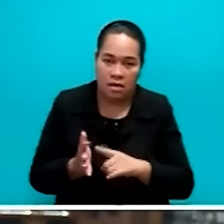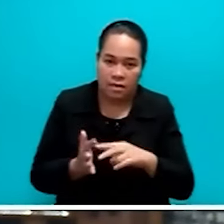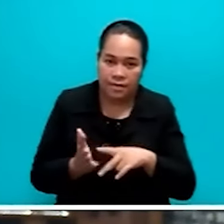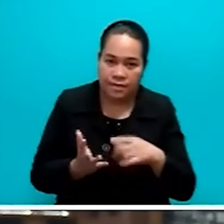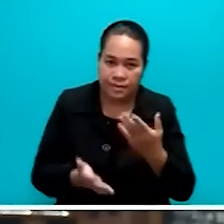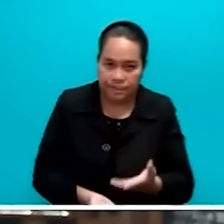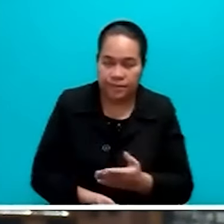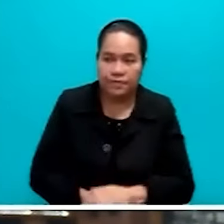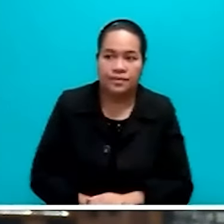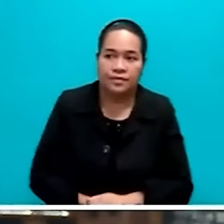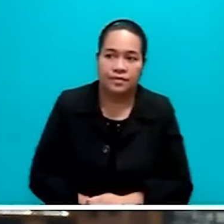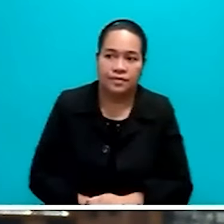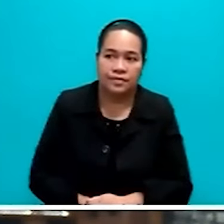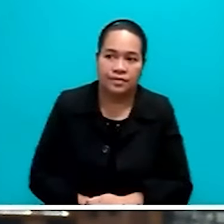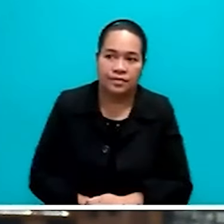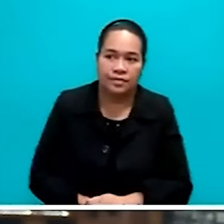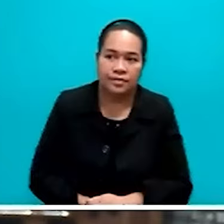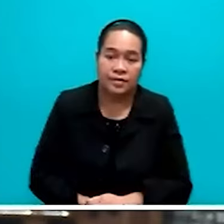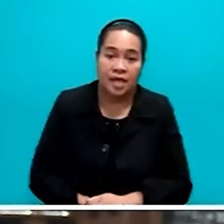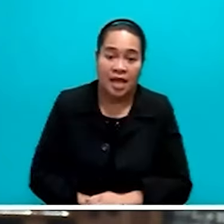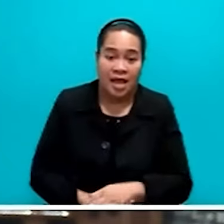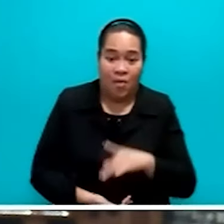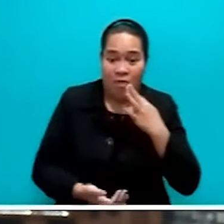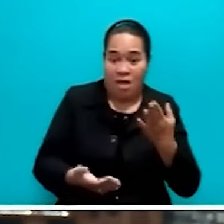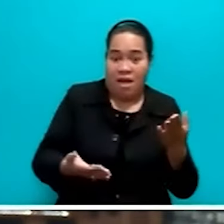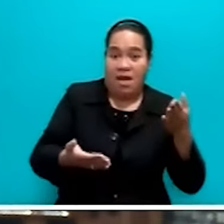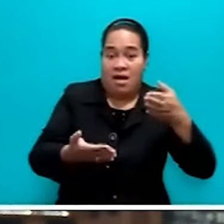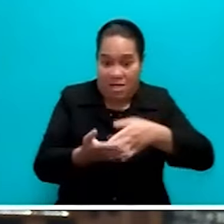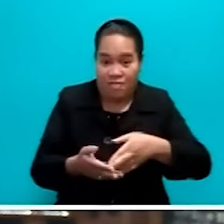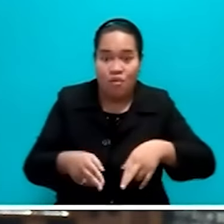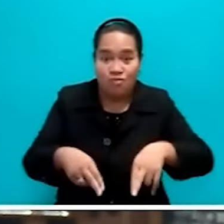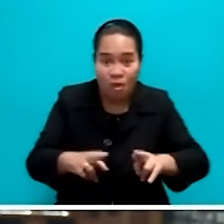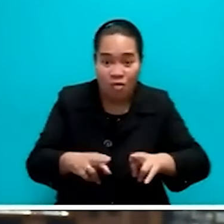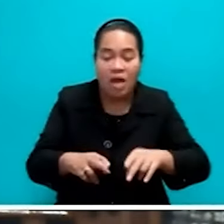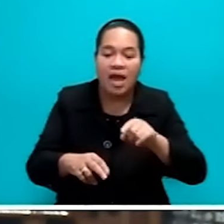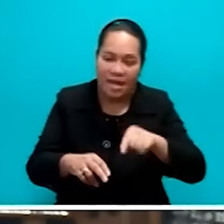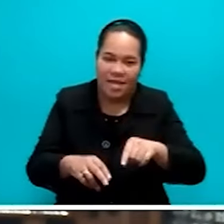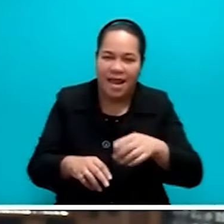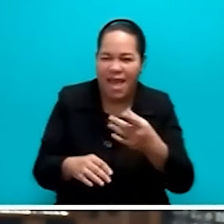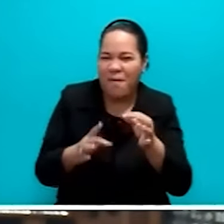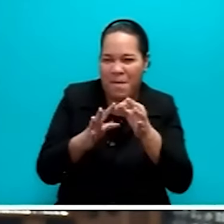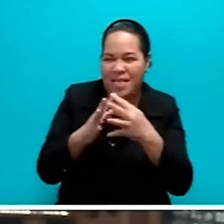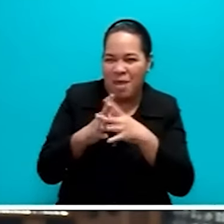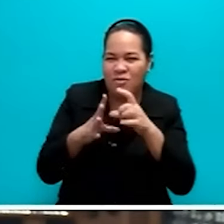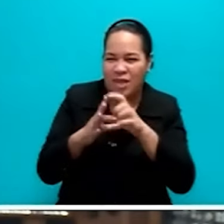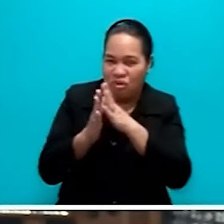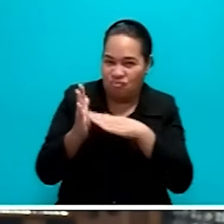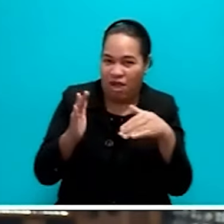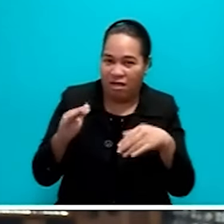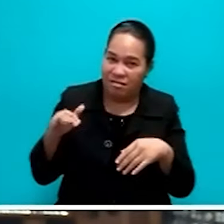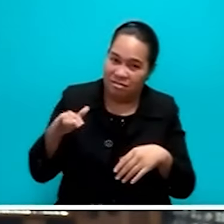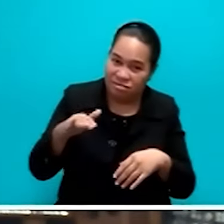And if we were fortunate when we got to the road, we could catch a ride from one of those PwD trucks that were